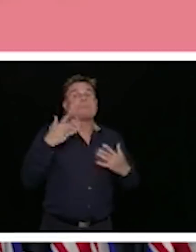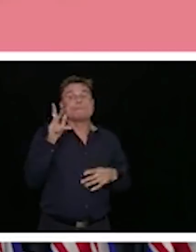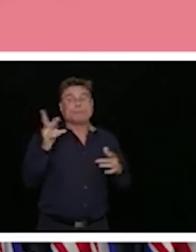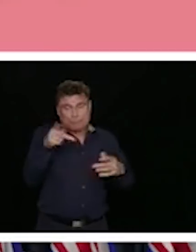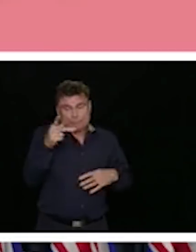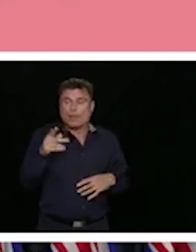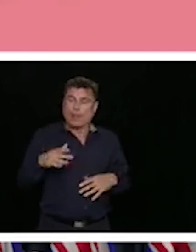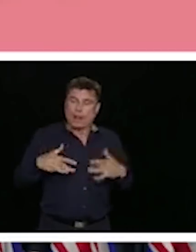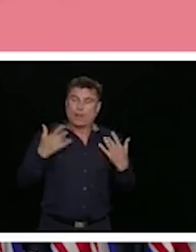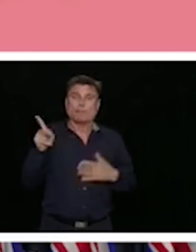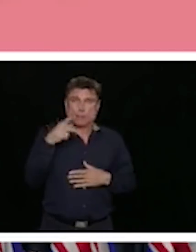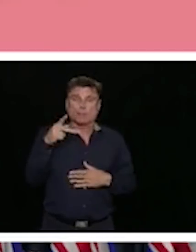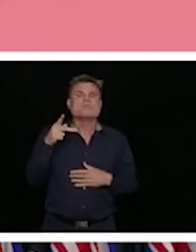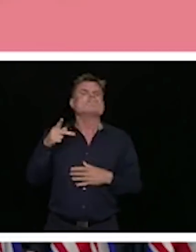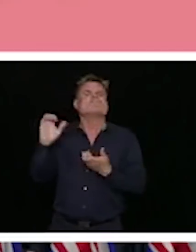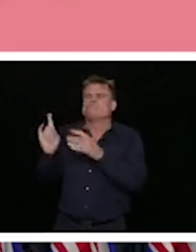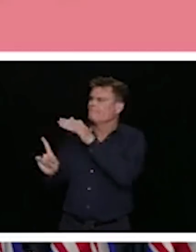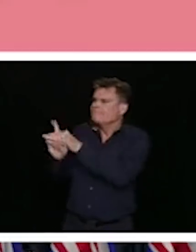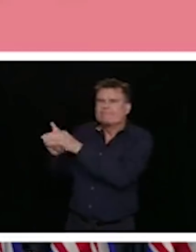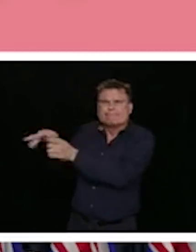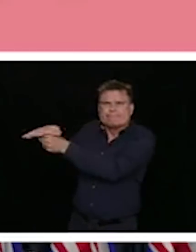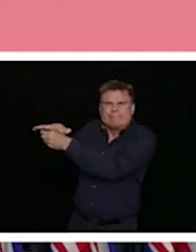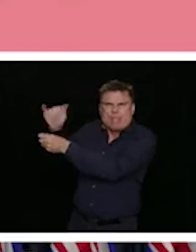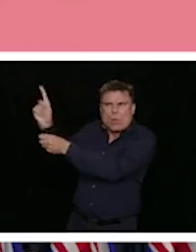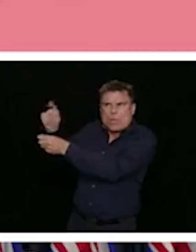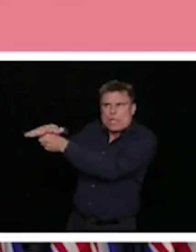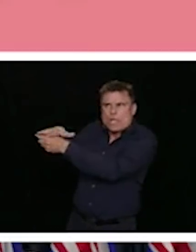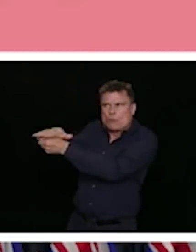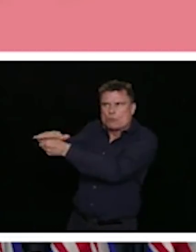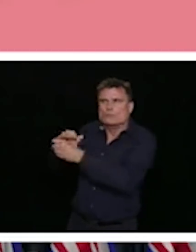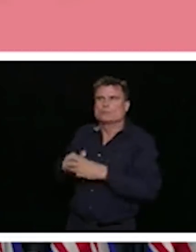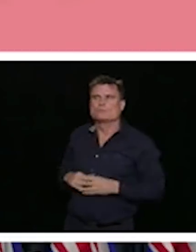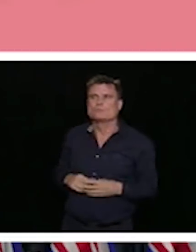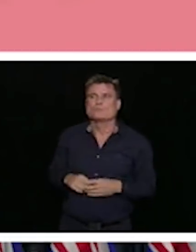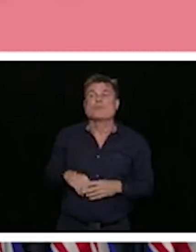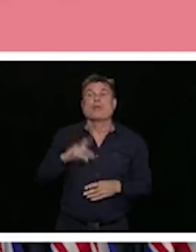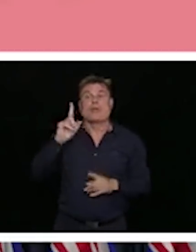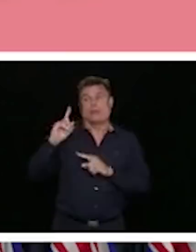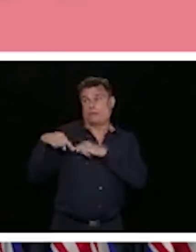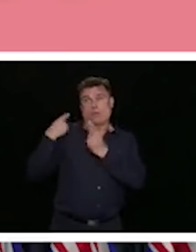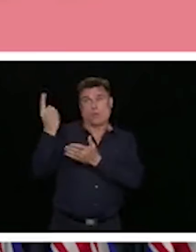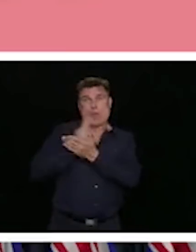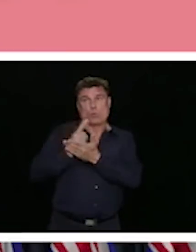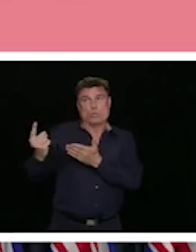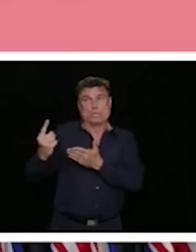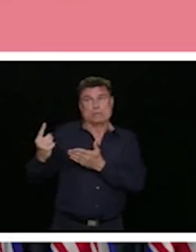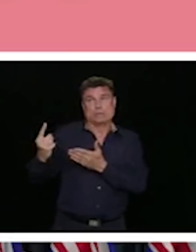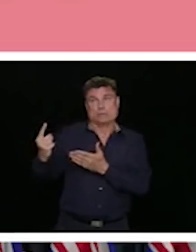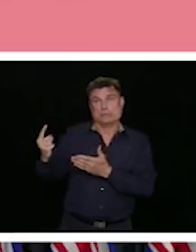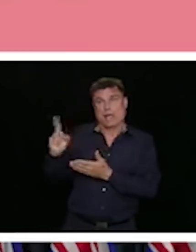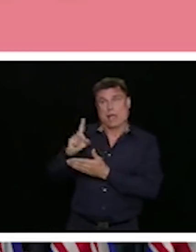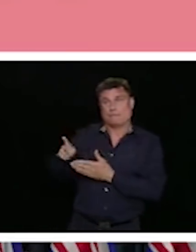in the last week and a half, we have seen a growth in our number of cases, particularly in young people.